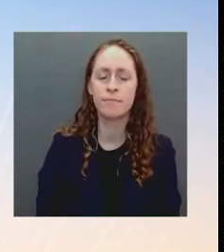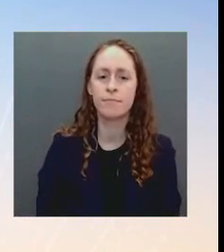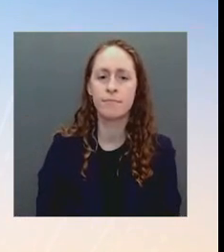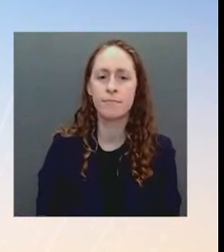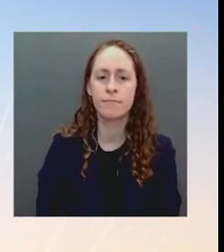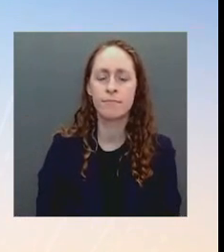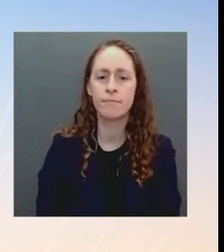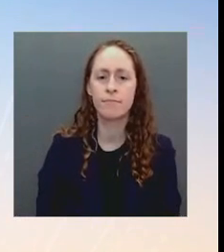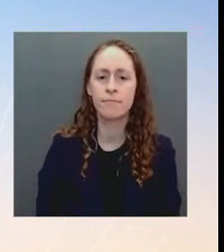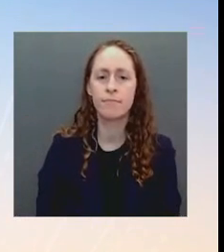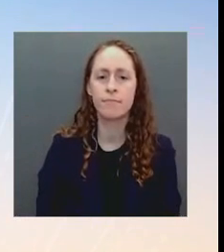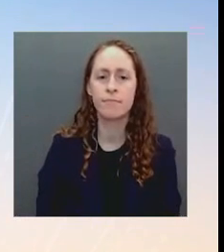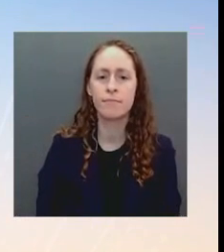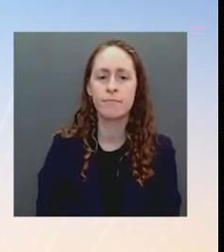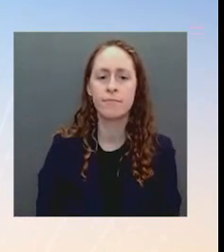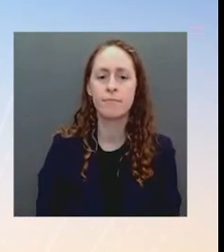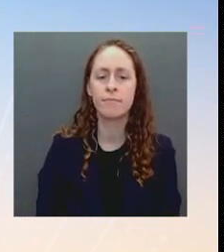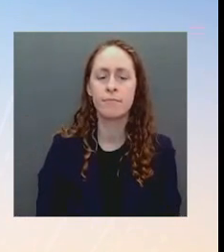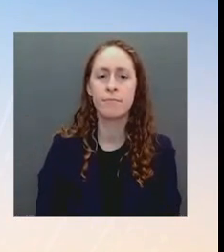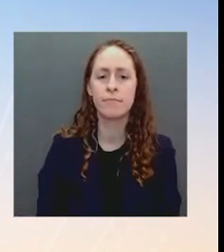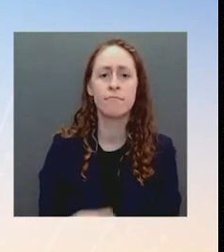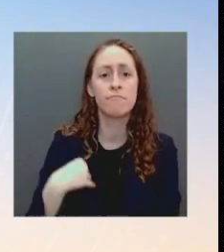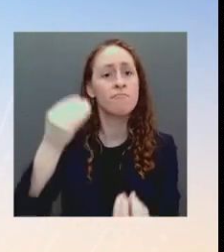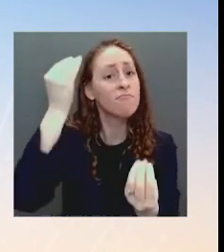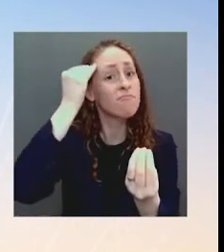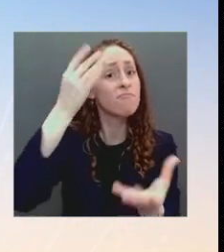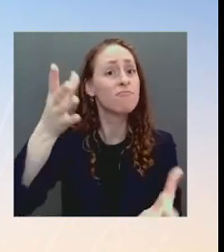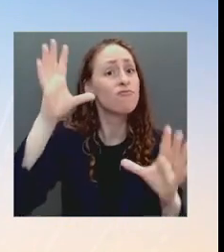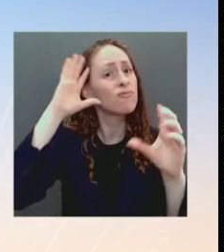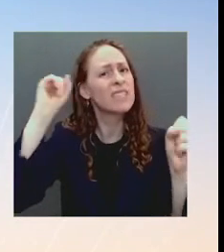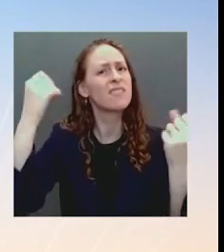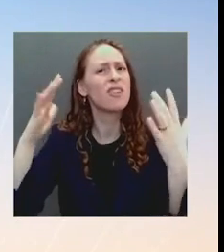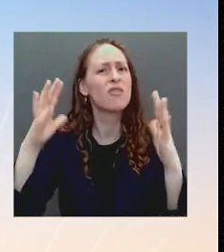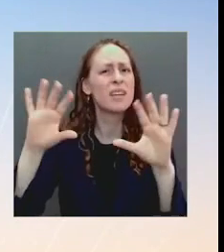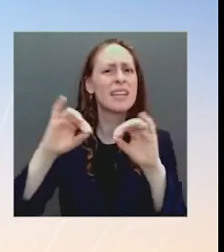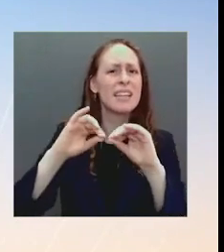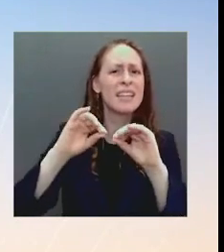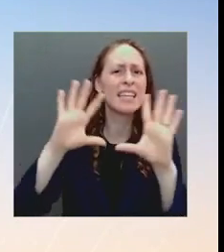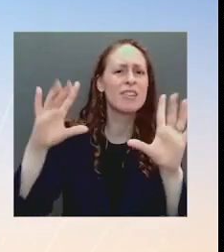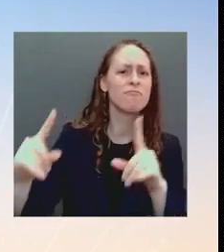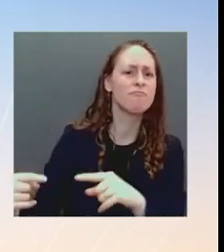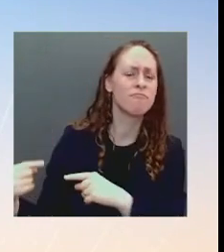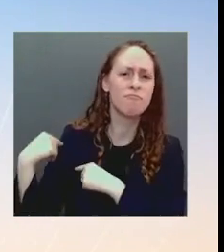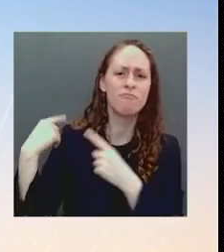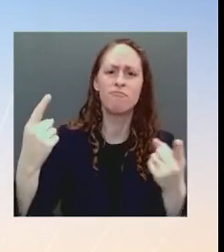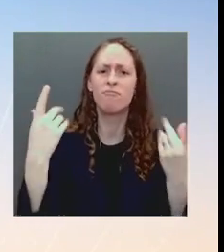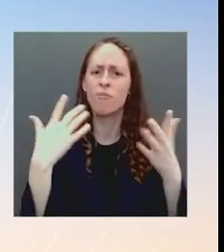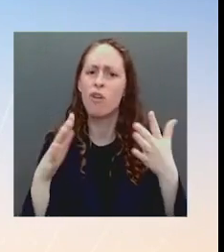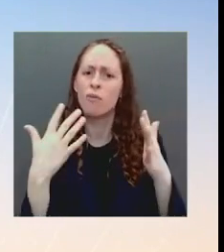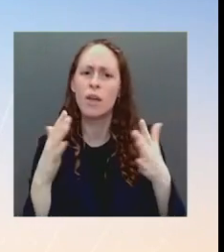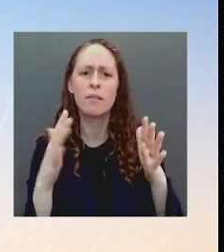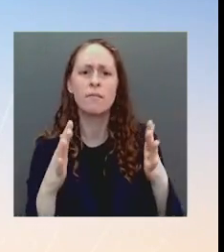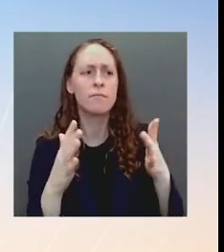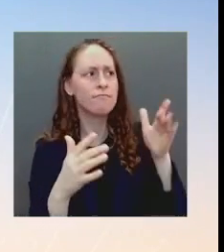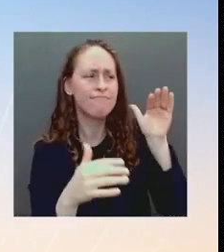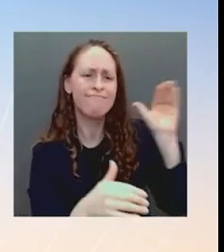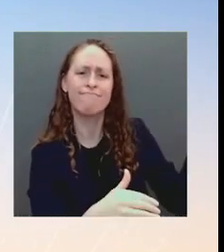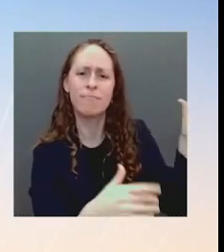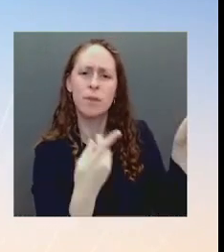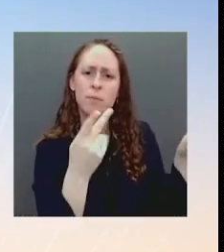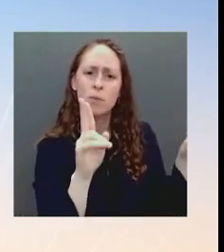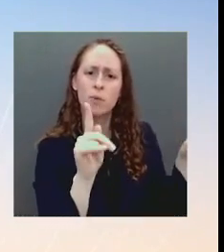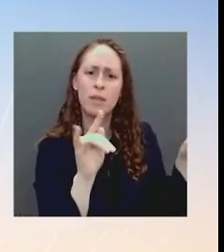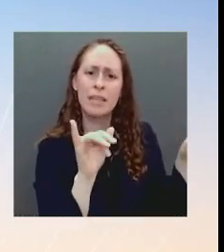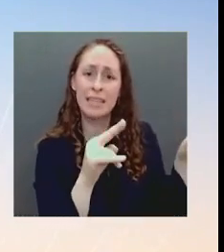the building of troops at the border and been directly clear with President Putin as he was in early December. Russia stays on an escalatory path, which they clearly